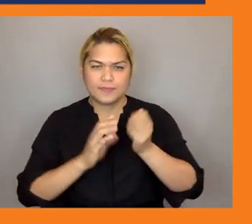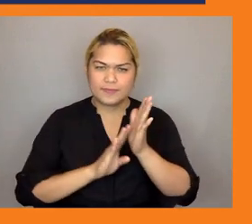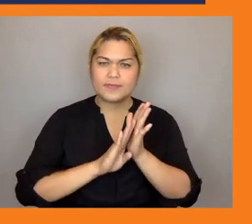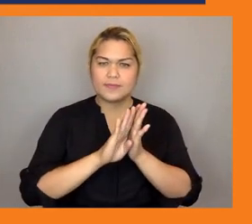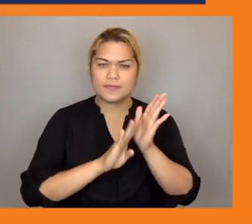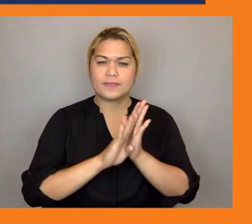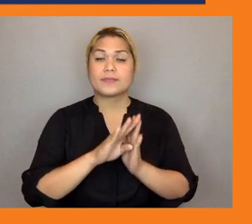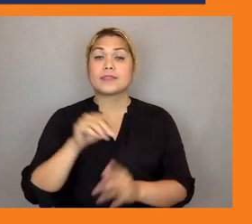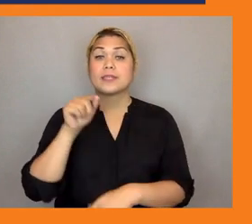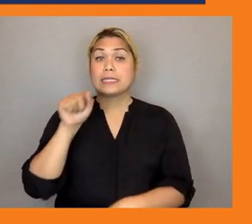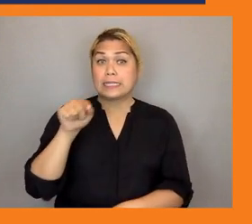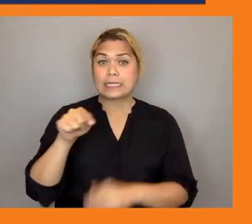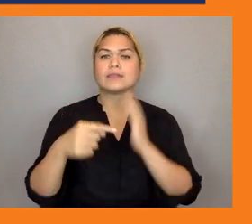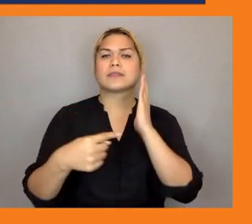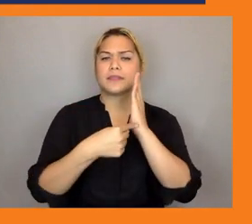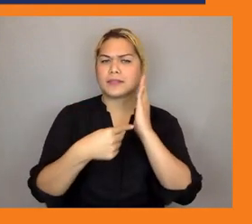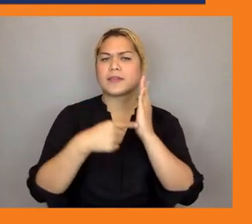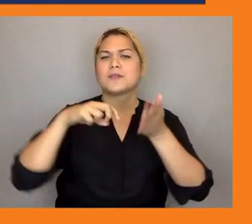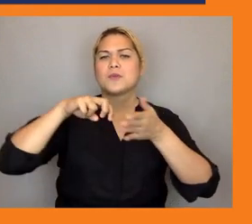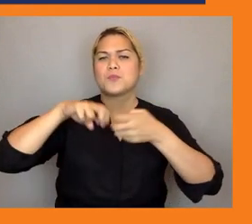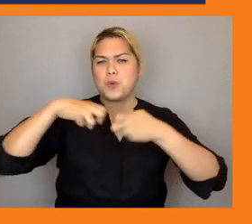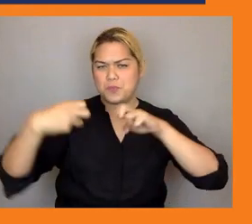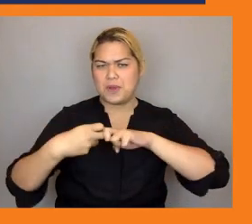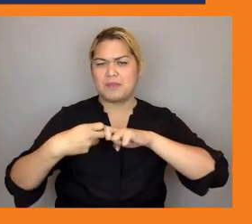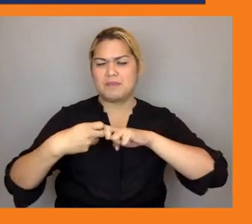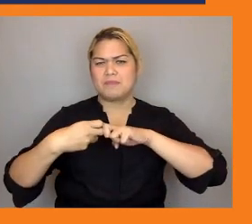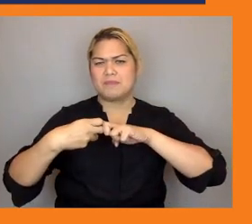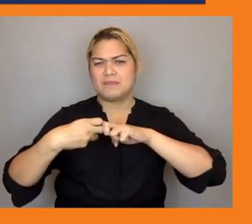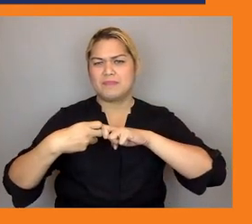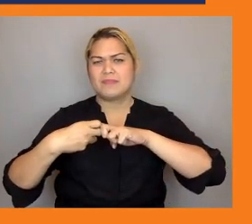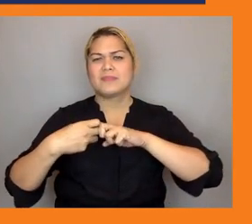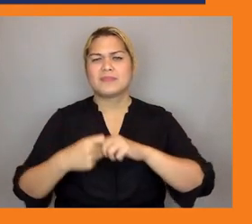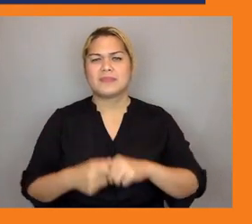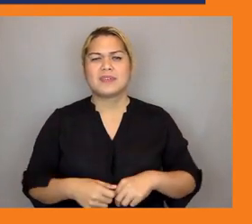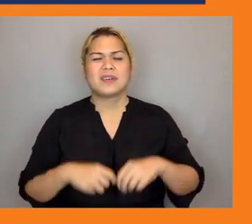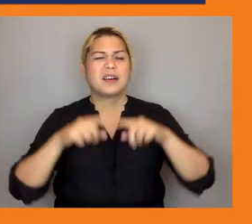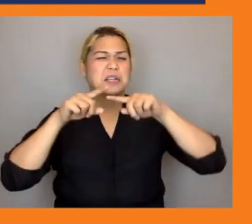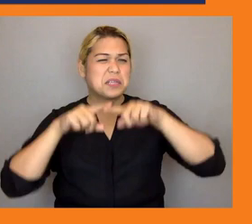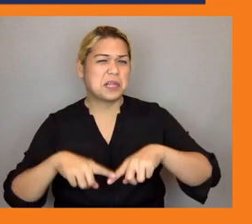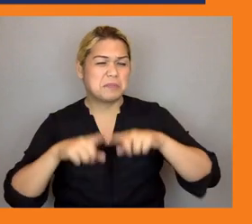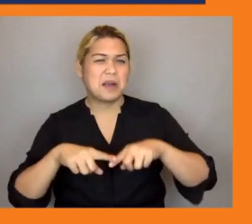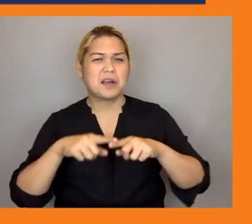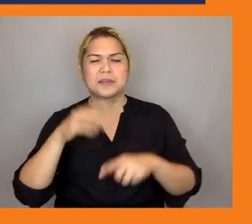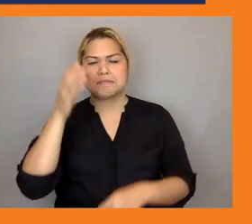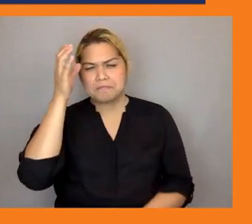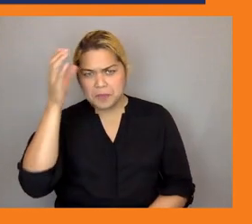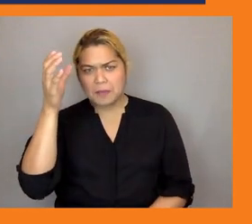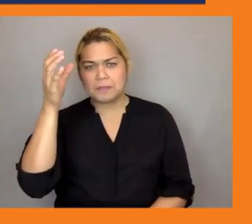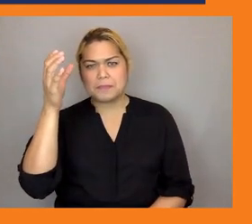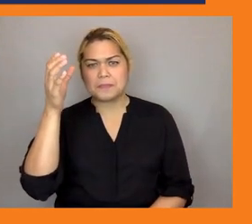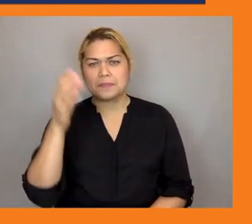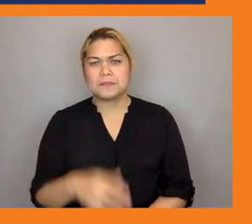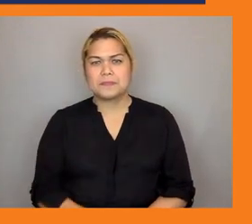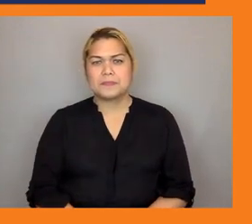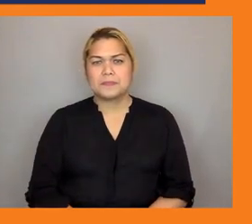education in that regard depending on the context and what's what's what suits the rural context there are different